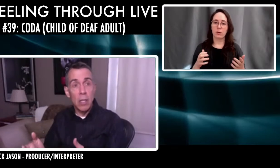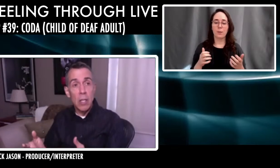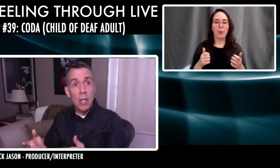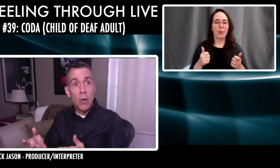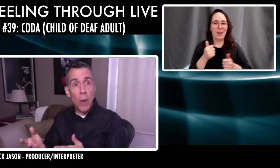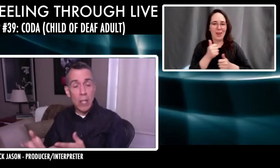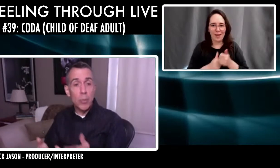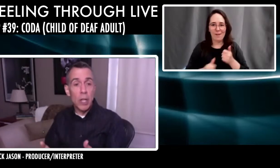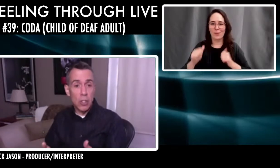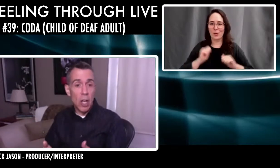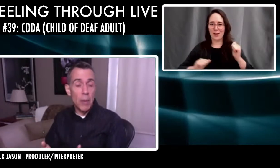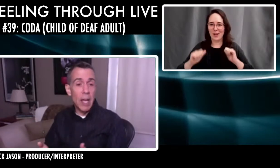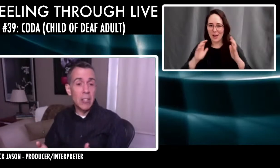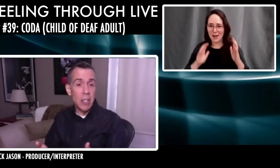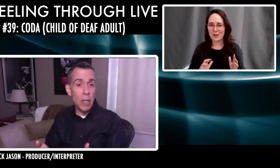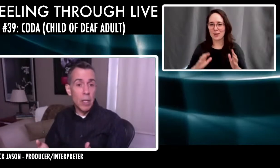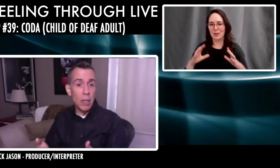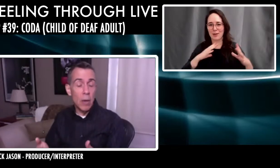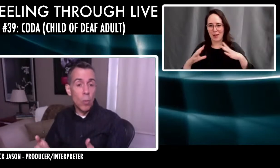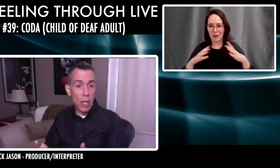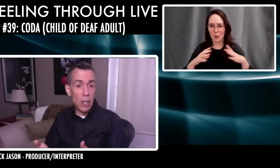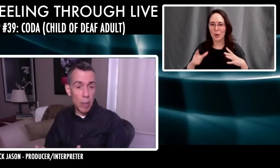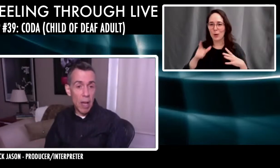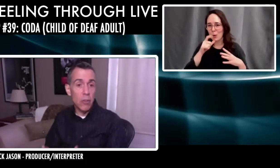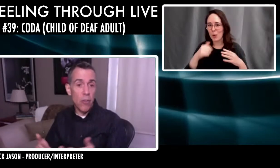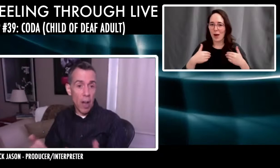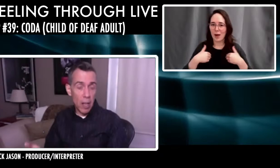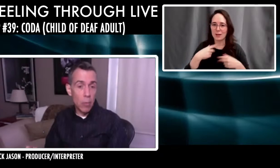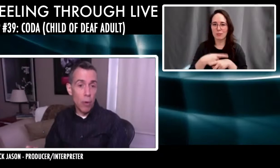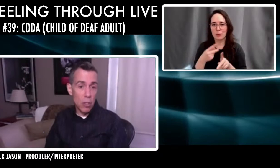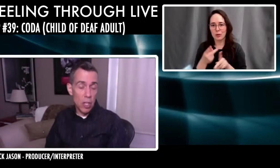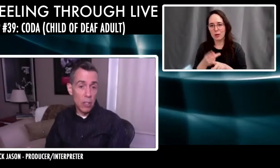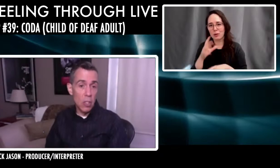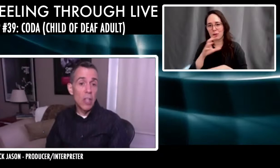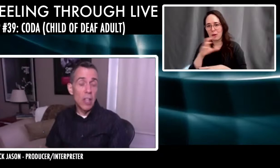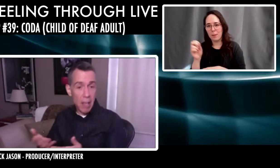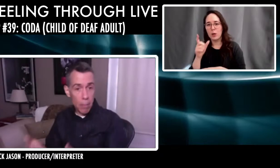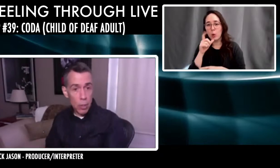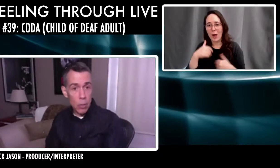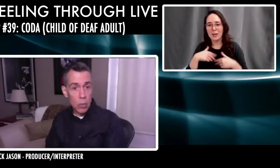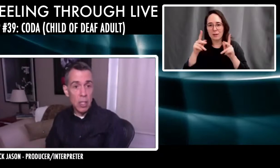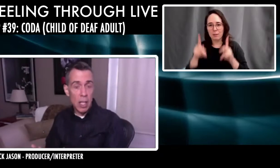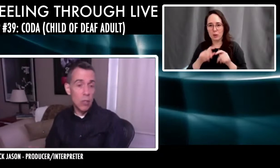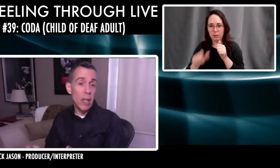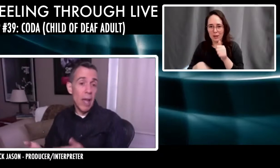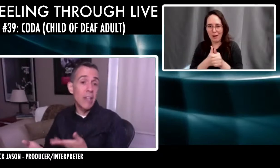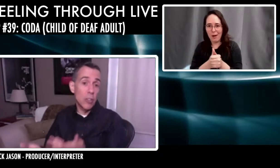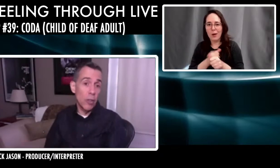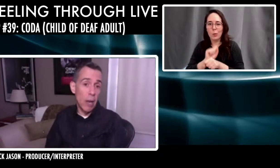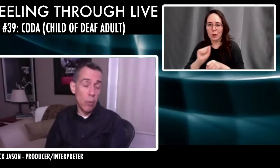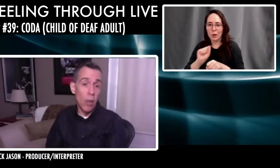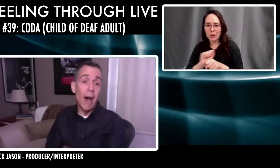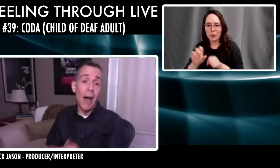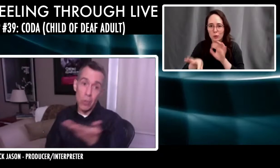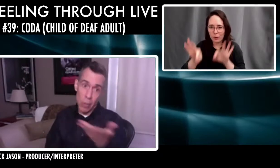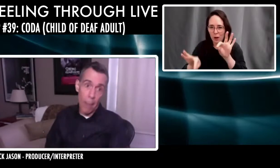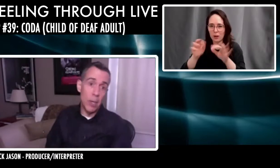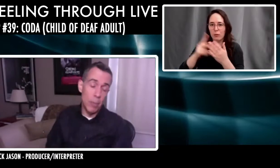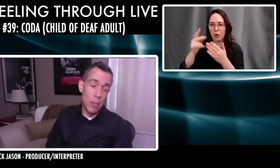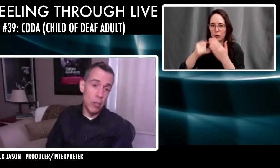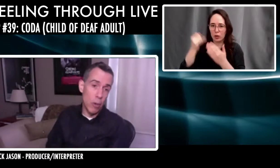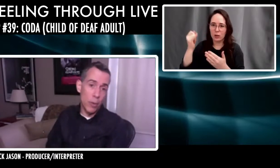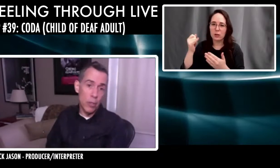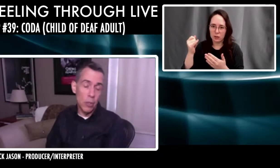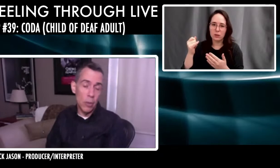Hollywood who has a production company has somebody working on their behalf to find projects that they can produce, that they can do. And I just filled that role. I also